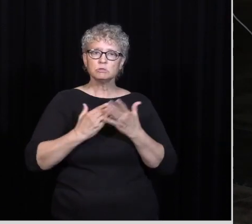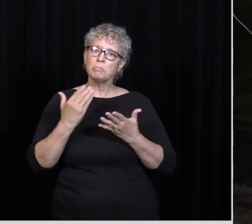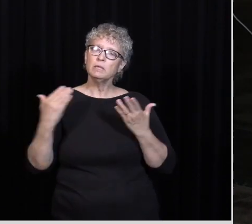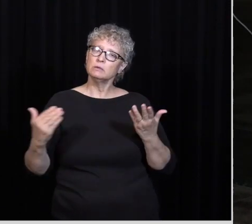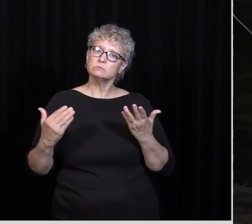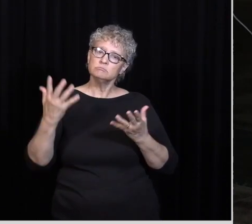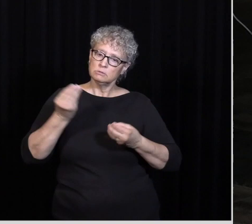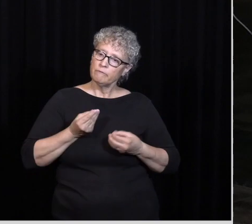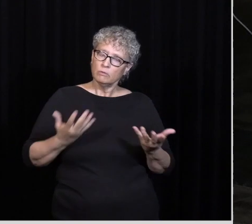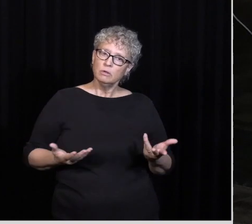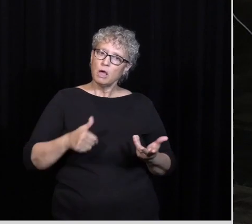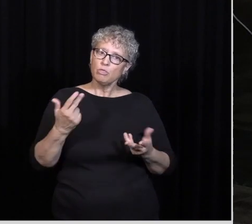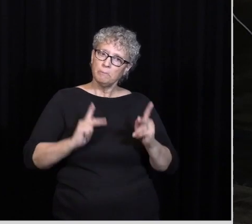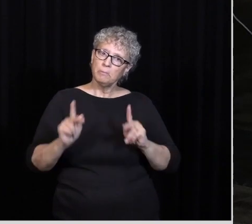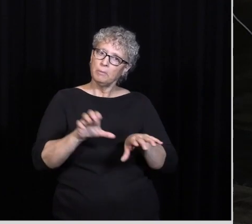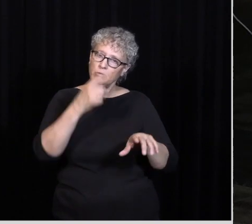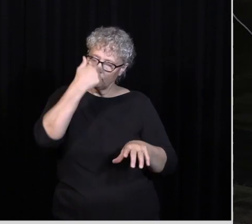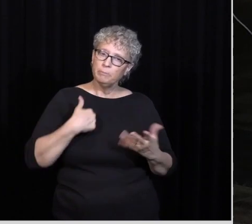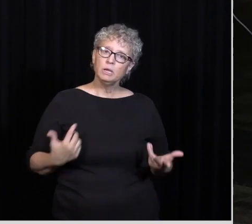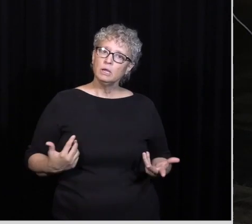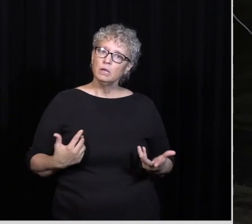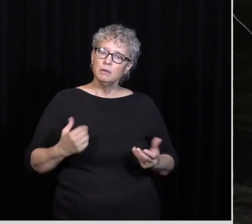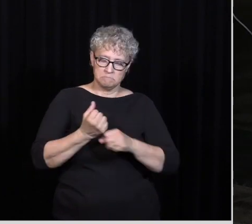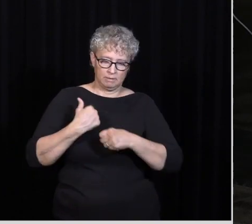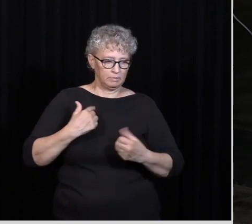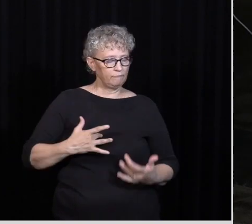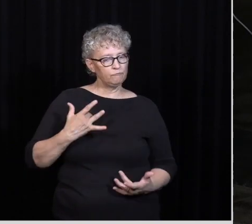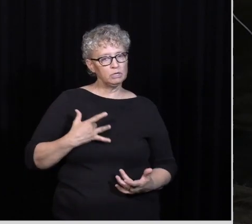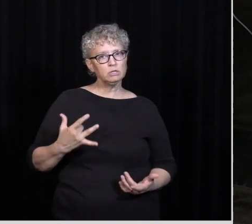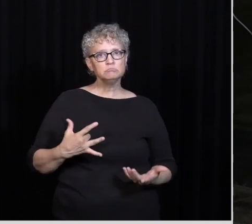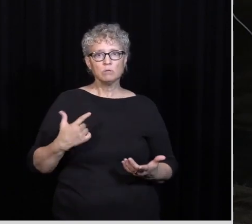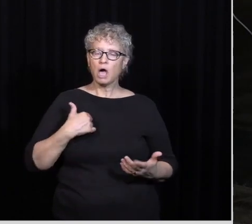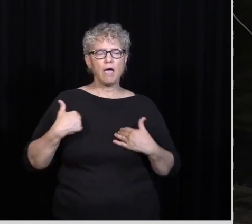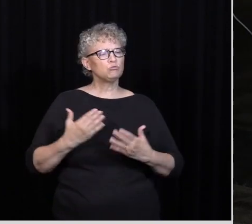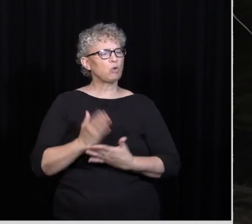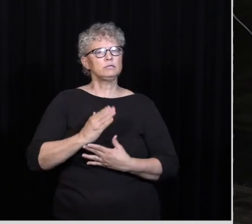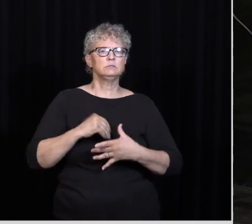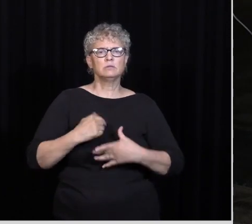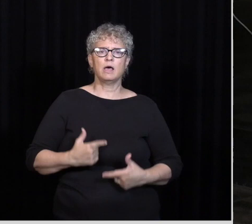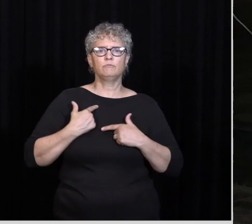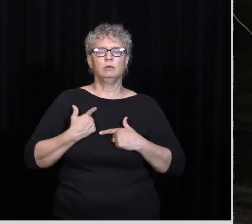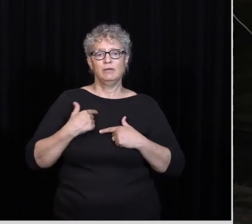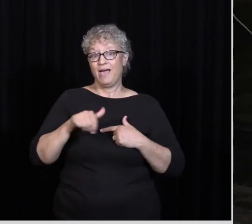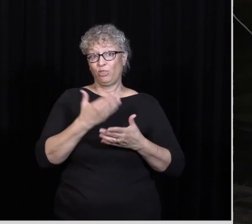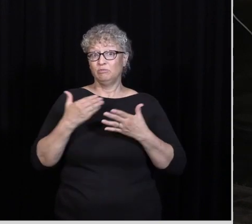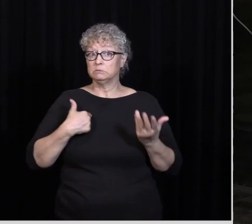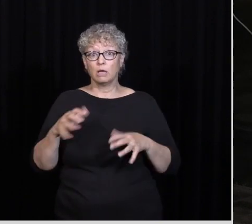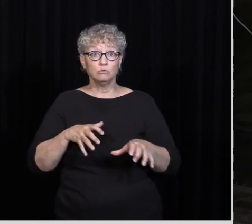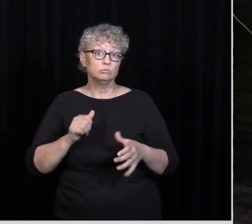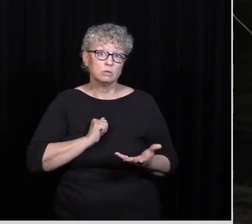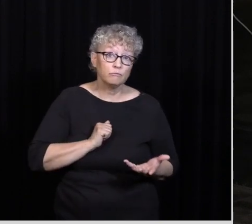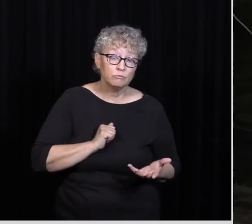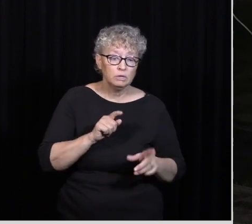people Have done for me And those things Maybe they make me feel Like I have some Extra rights in life There's other things That I've done In my own life